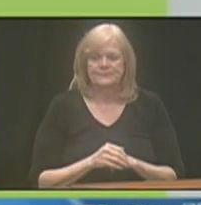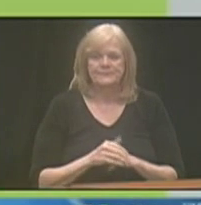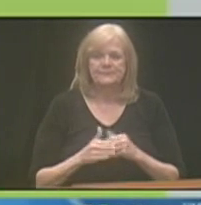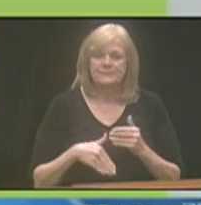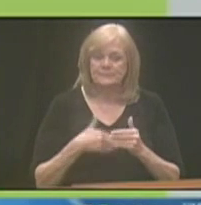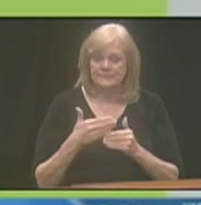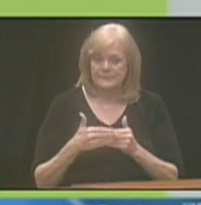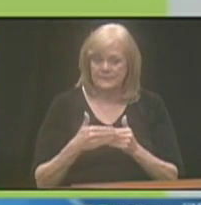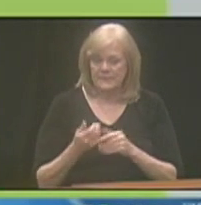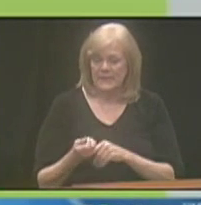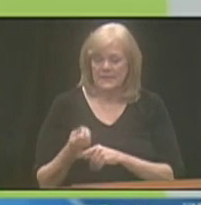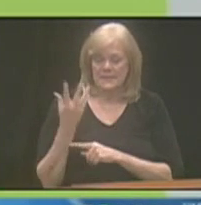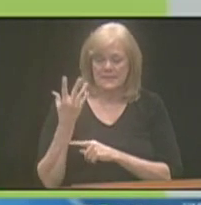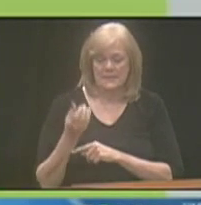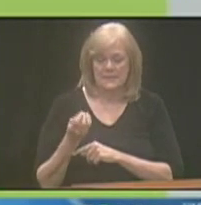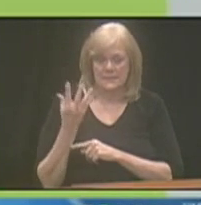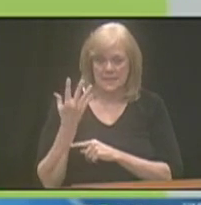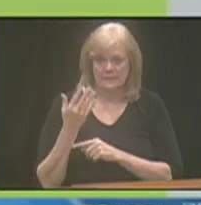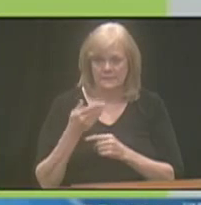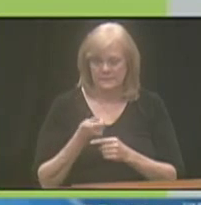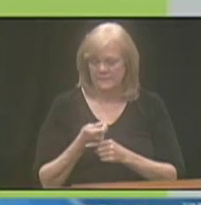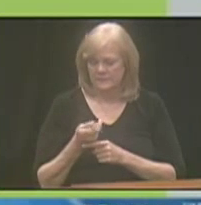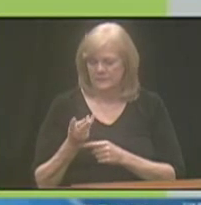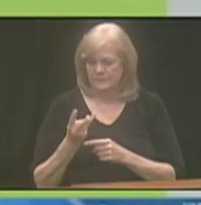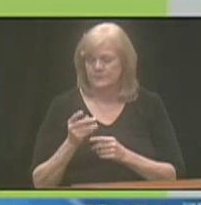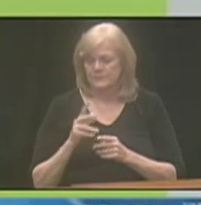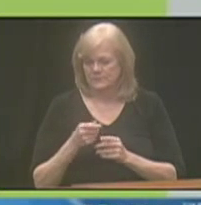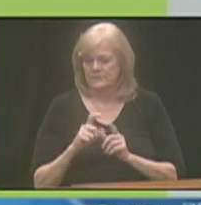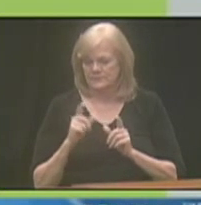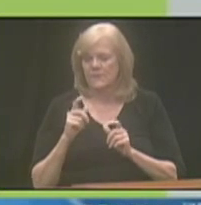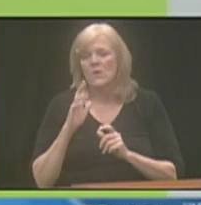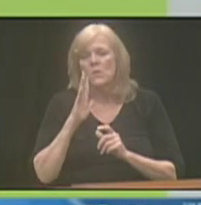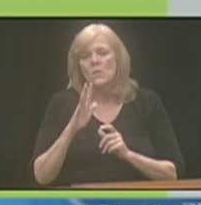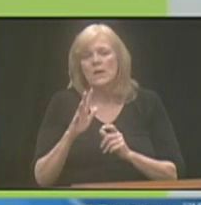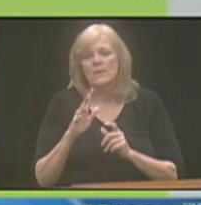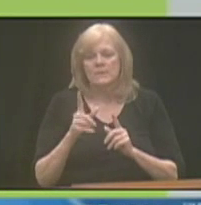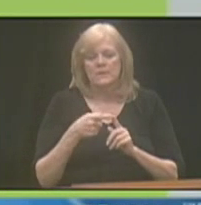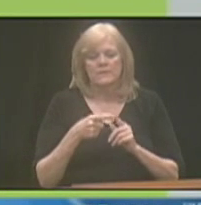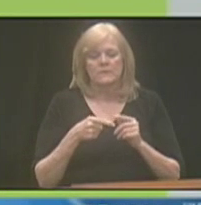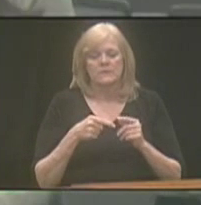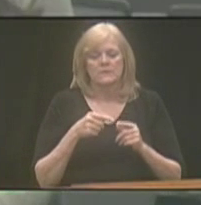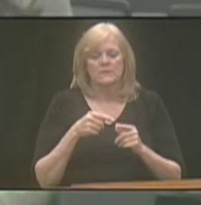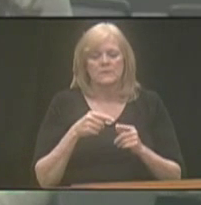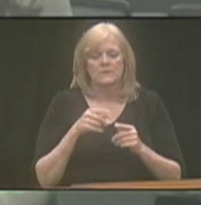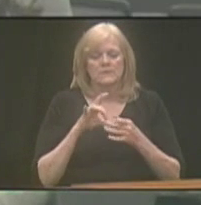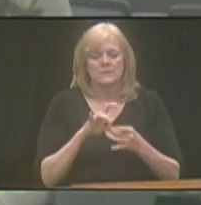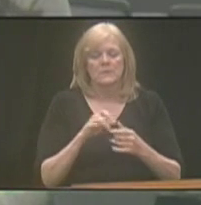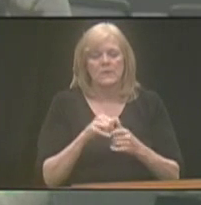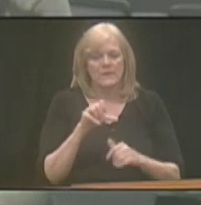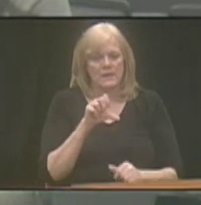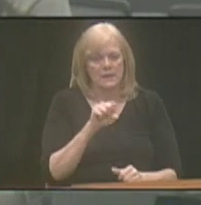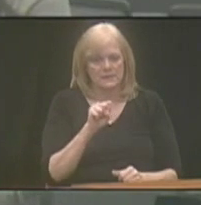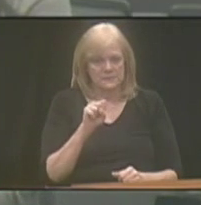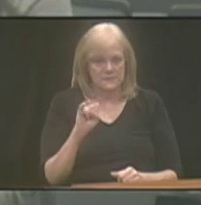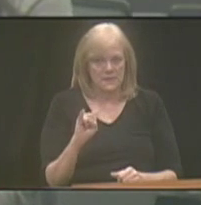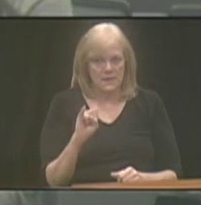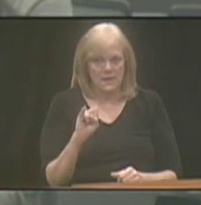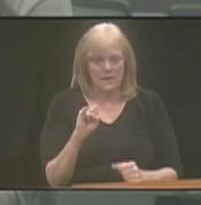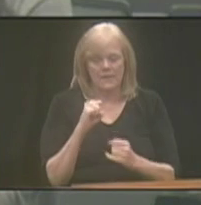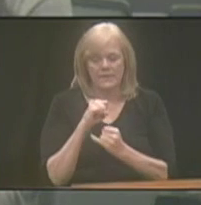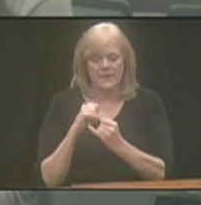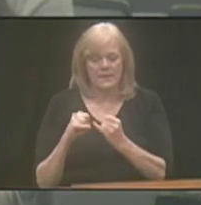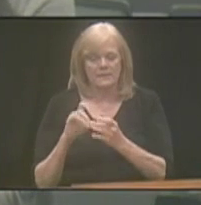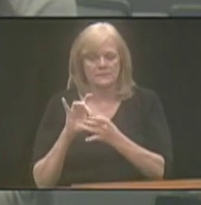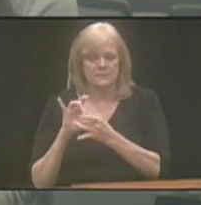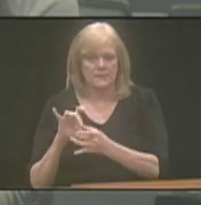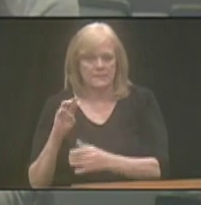The next couple slides are going to go over the impact to our resource-based benefits. The first three are specifically tied to SSI, and the last